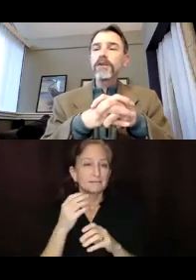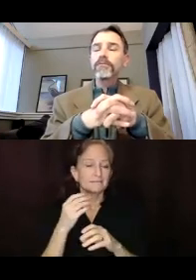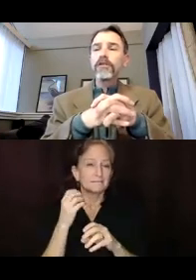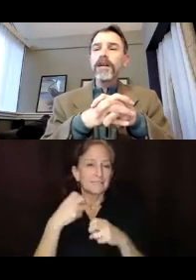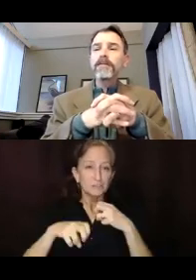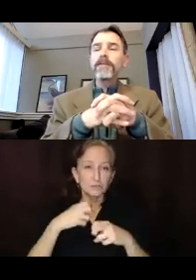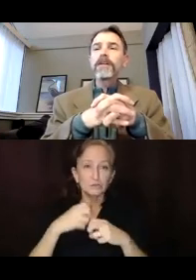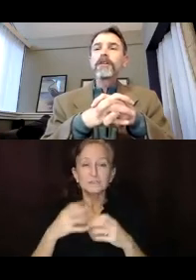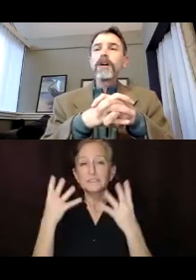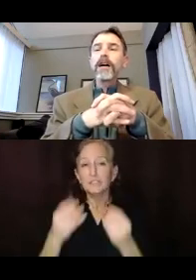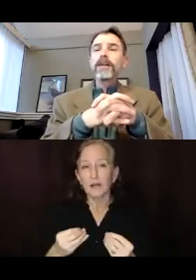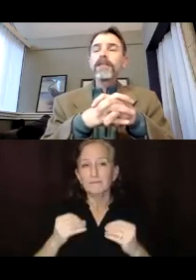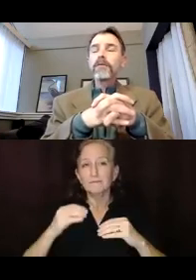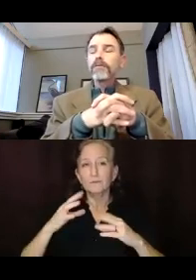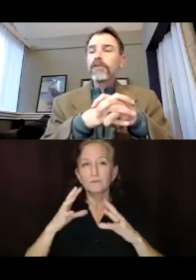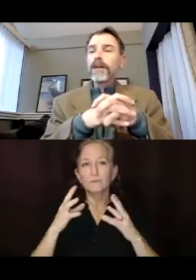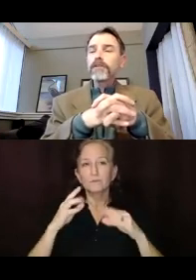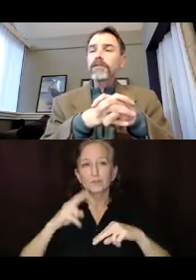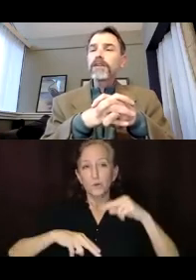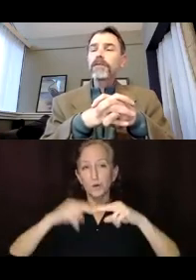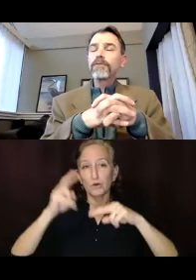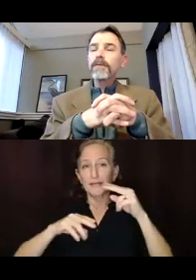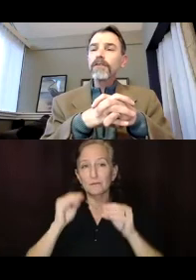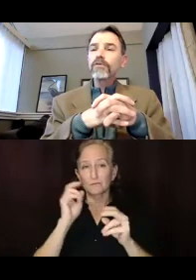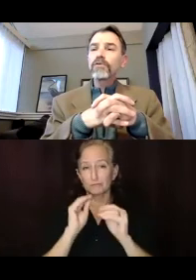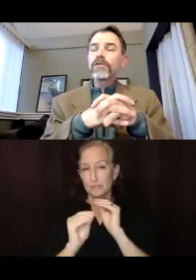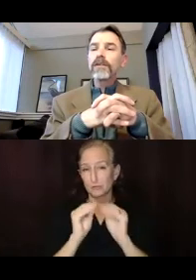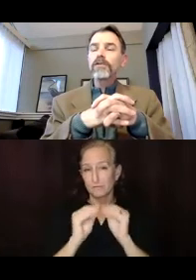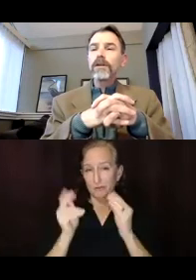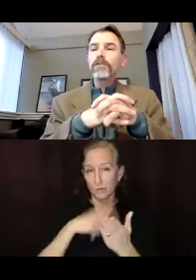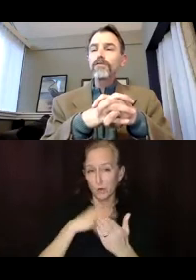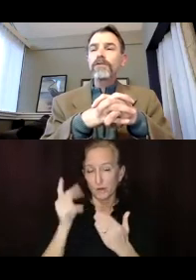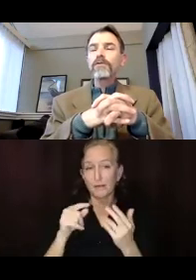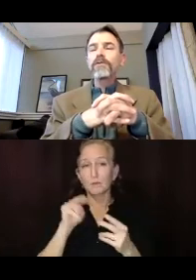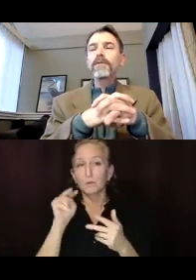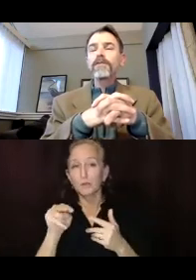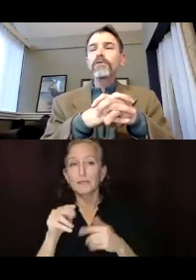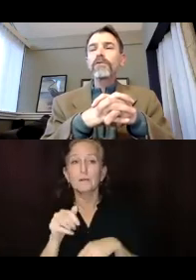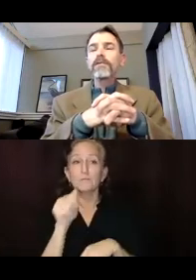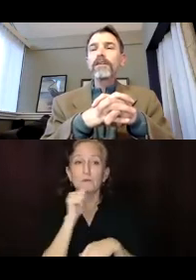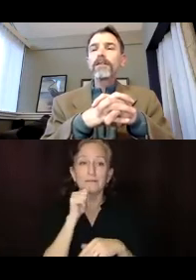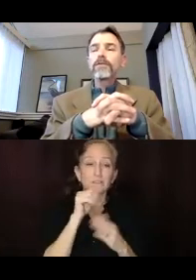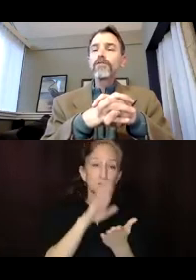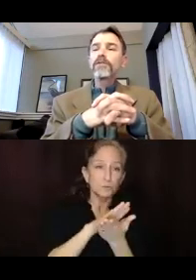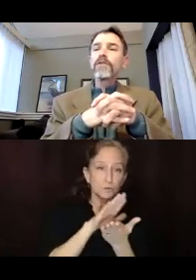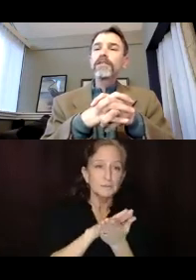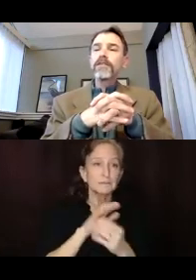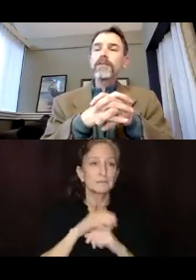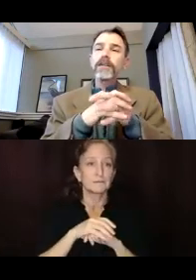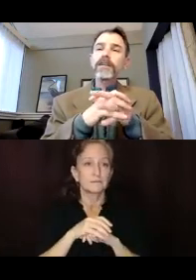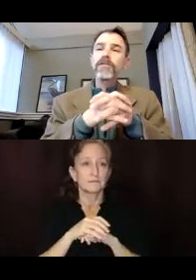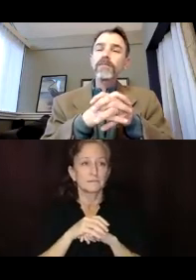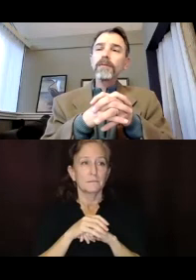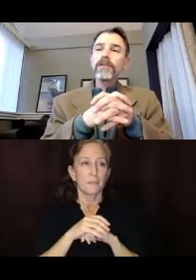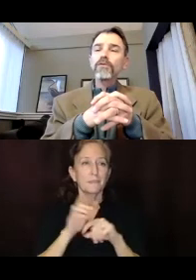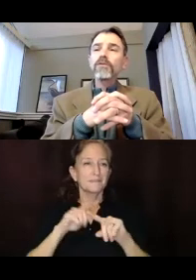retrofit program. Uh, that was a program to look at private schools, earthquake retrofits for private schools, which don't fall under the same